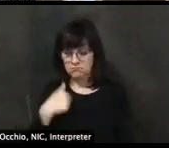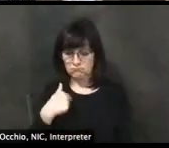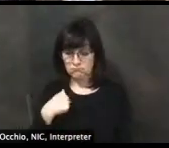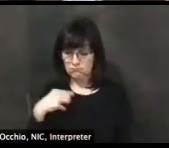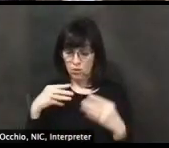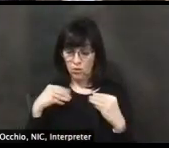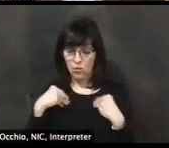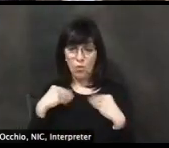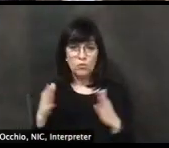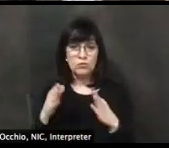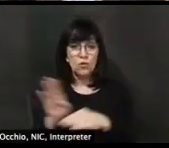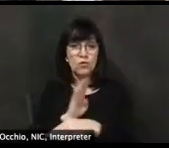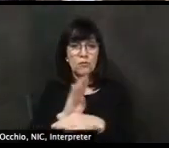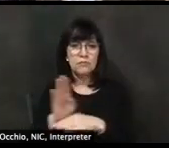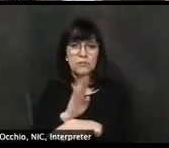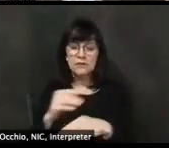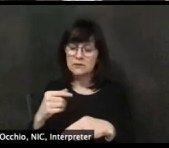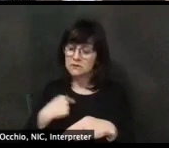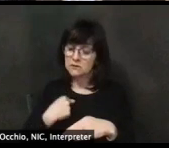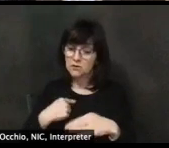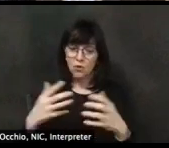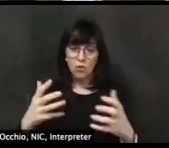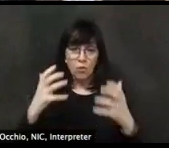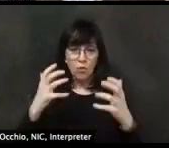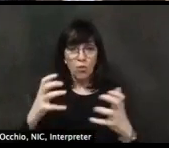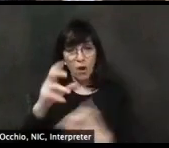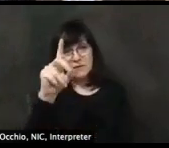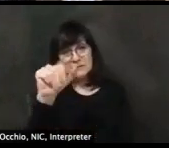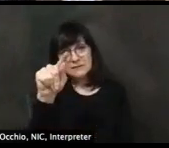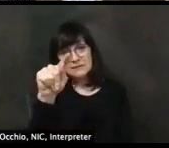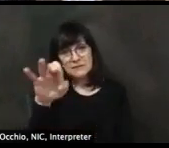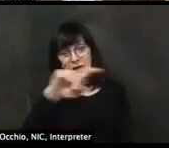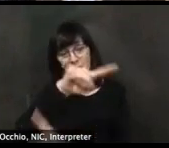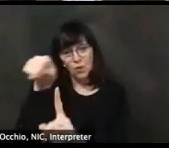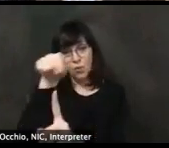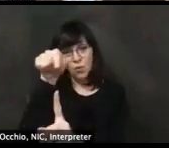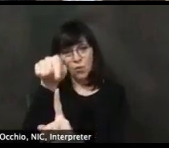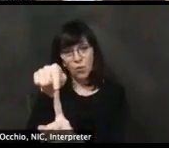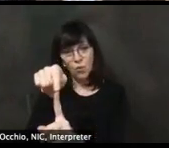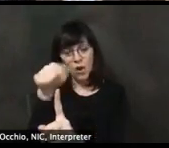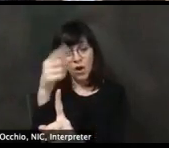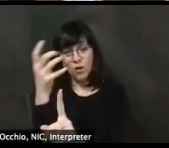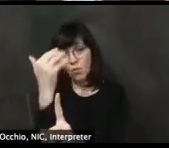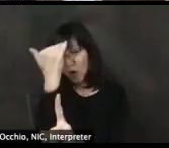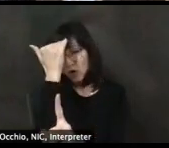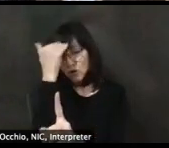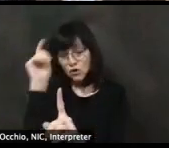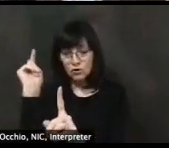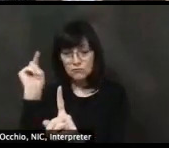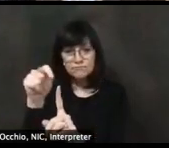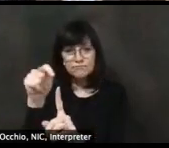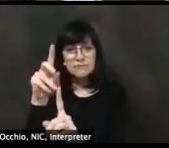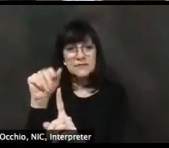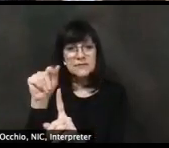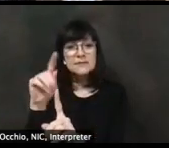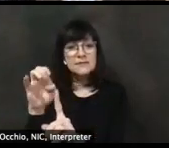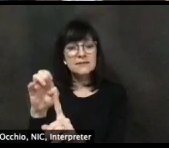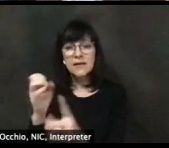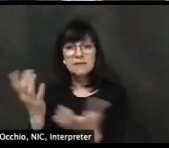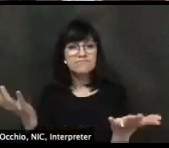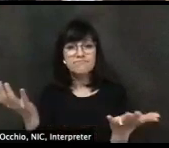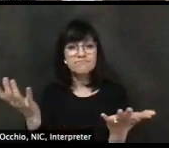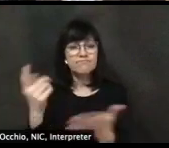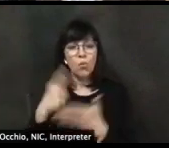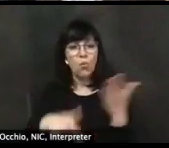he's looking for a date certain when we're going to reopen. Can you just talk about that process at all and what you're going through there